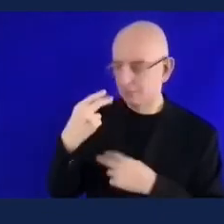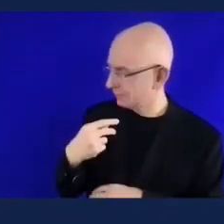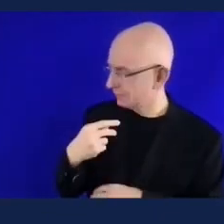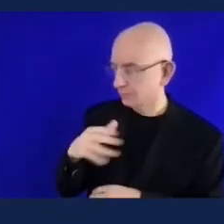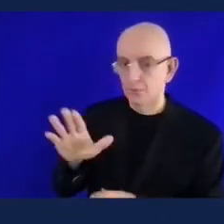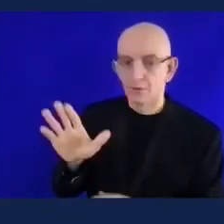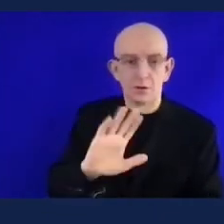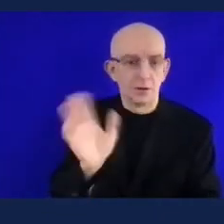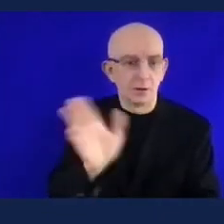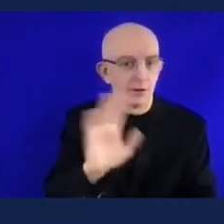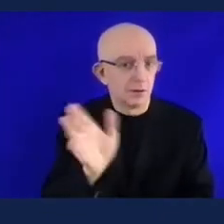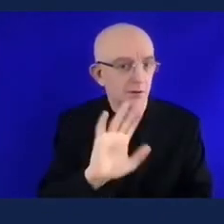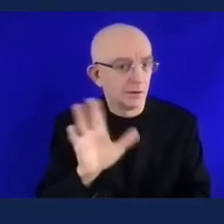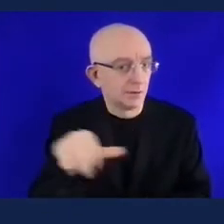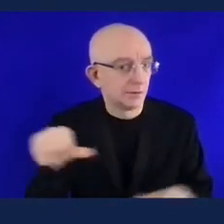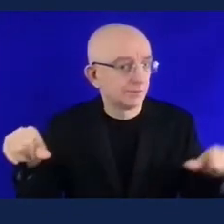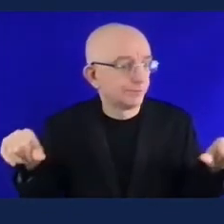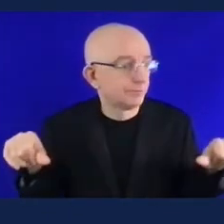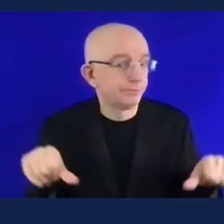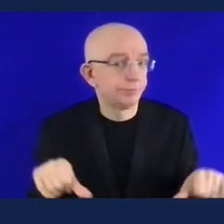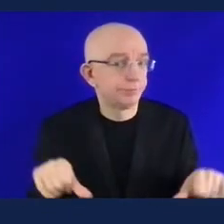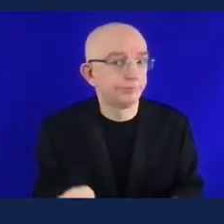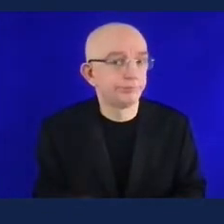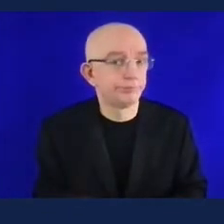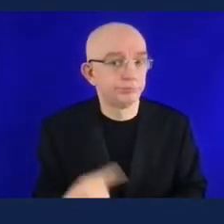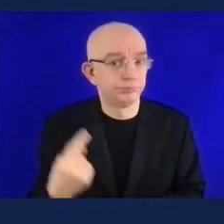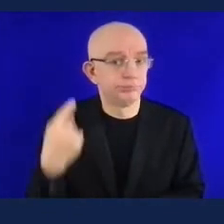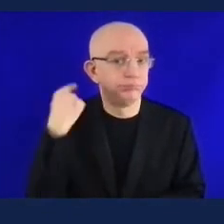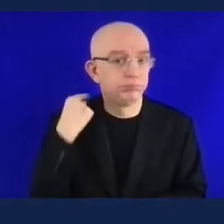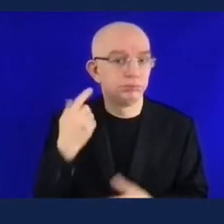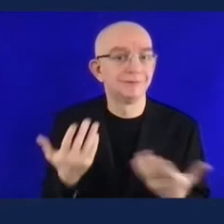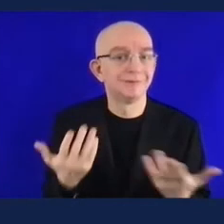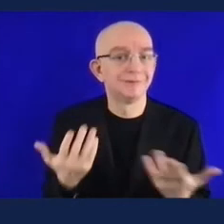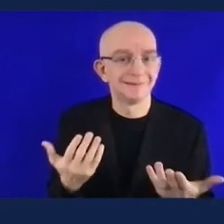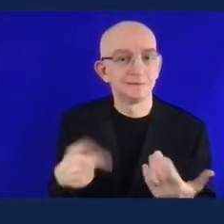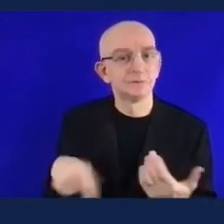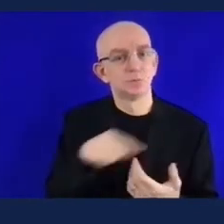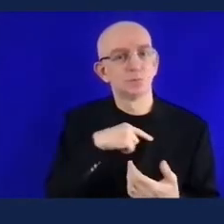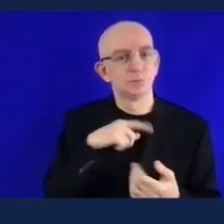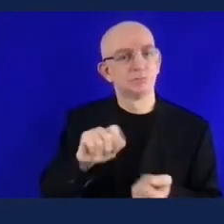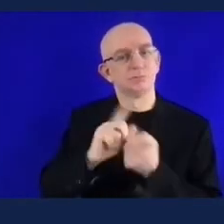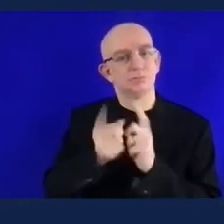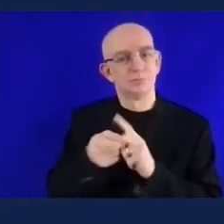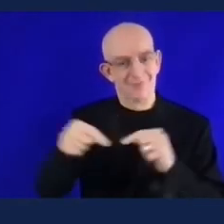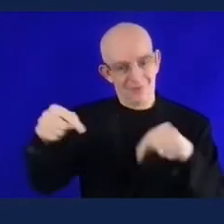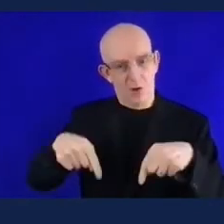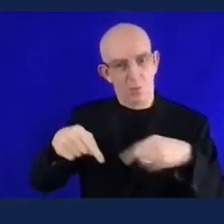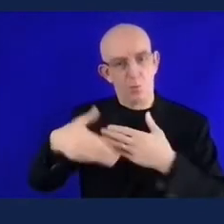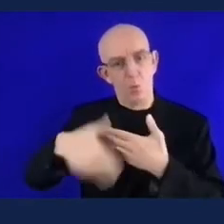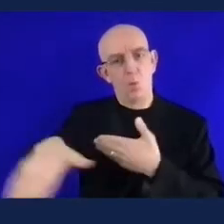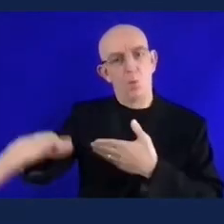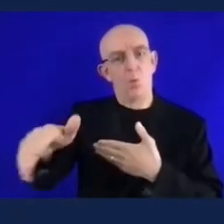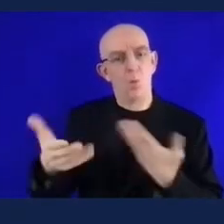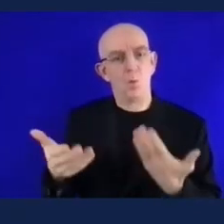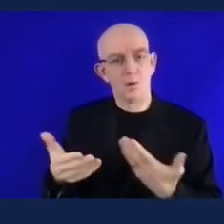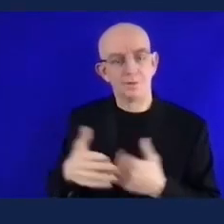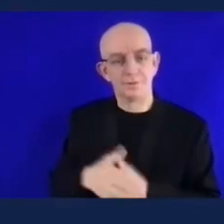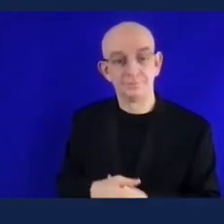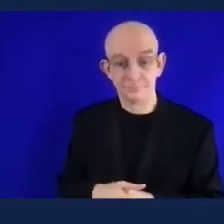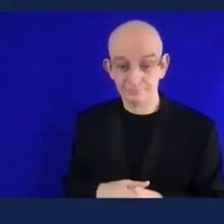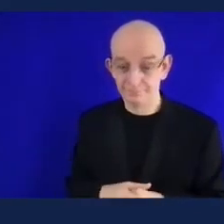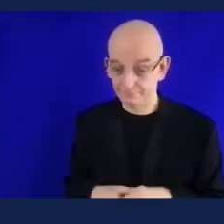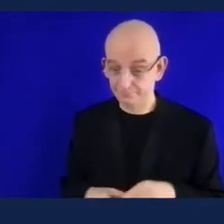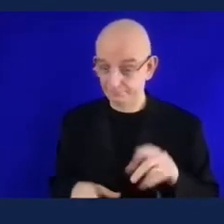companies that actually include this uh inclusion diversity in their agenda only four percent includes disability um